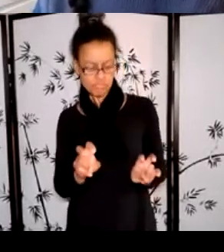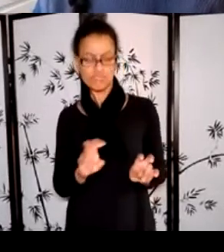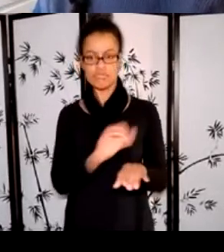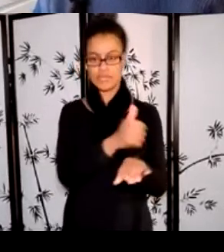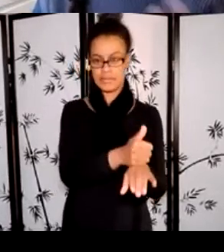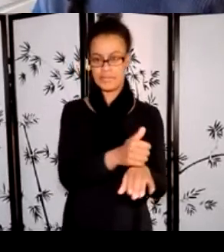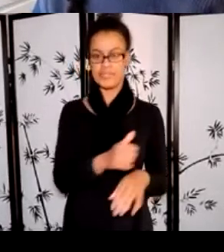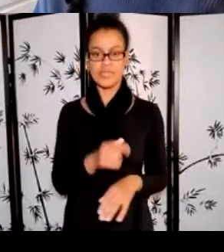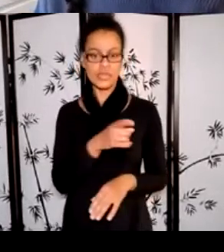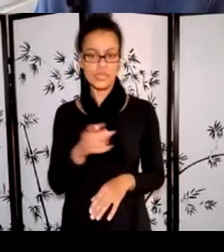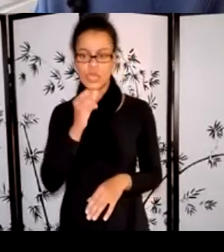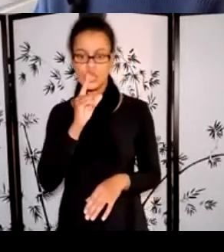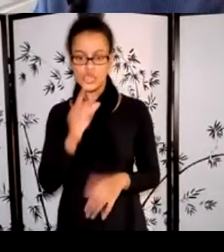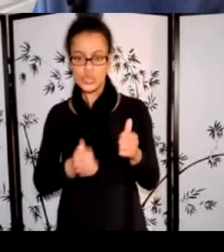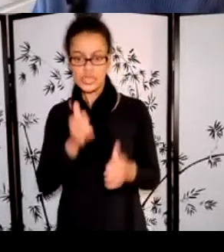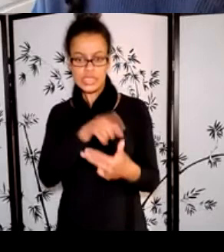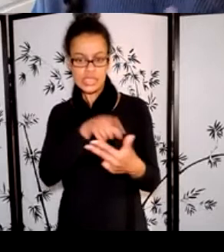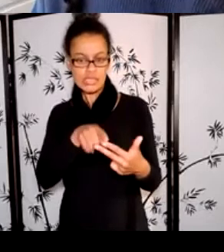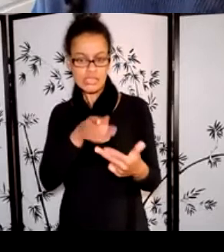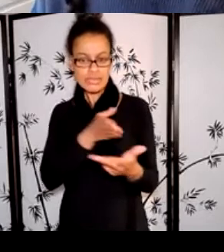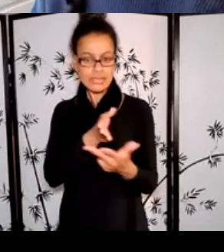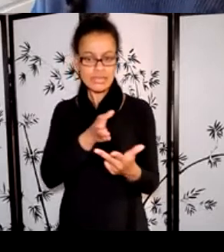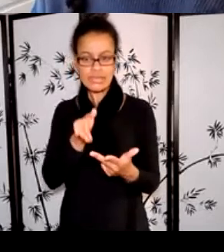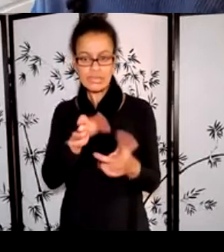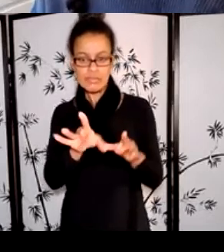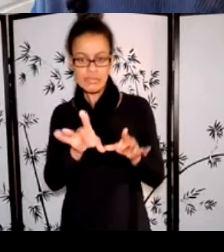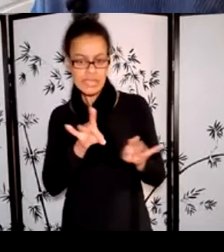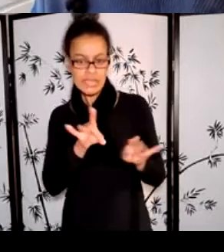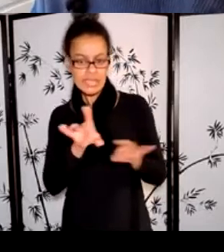or you have a project idea and don't know where it fits, please reach out.